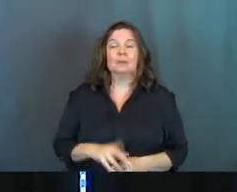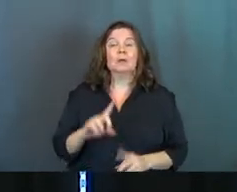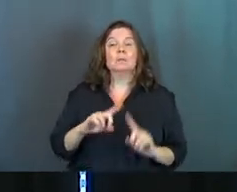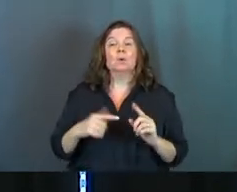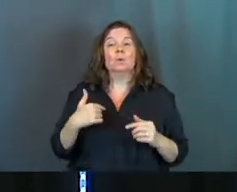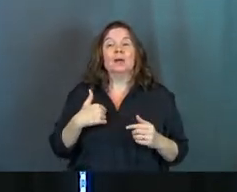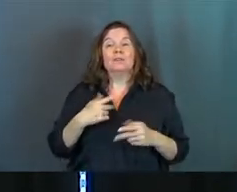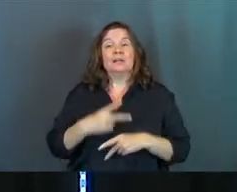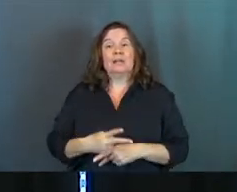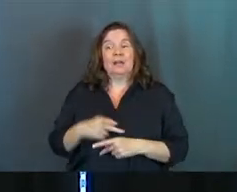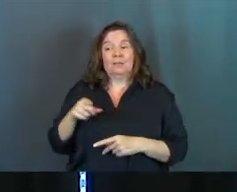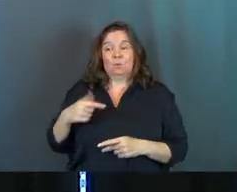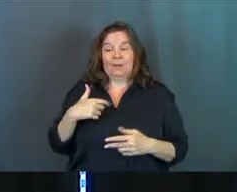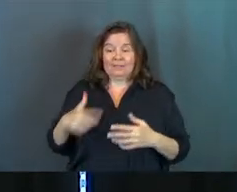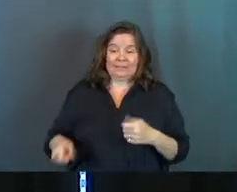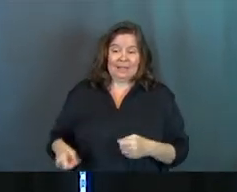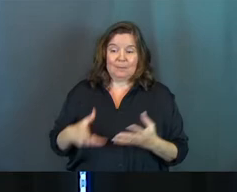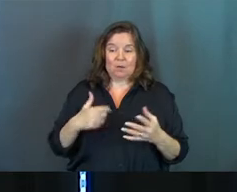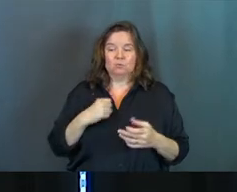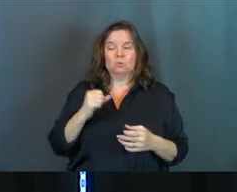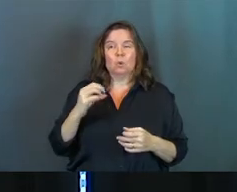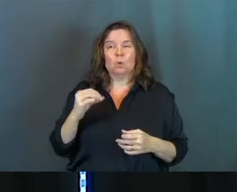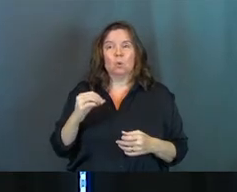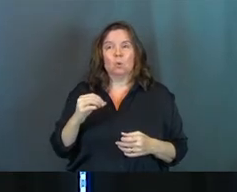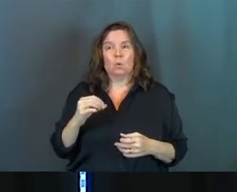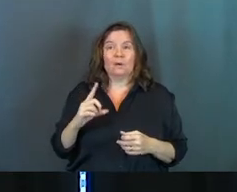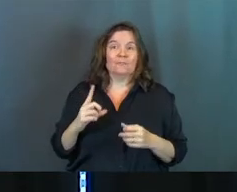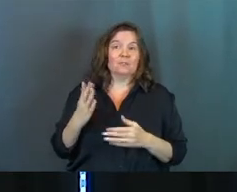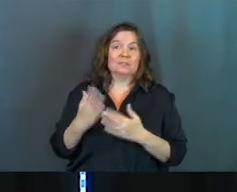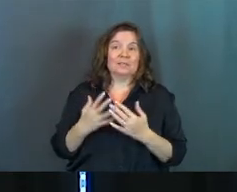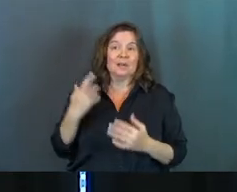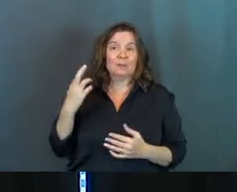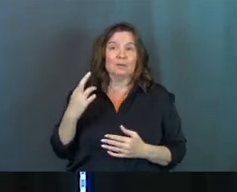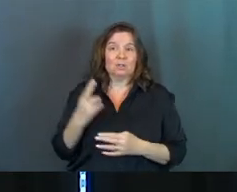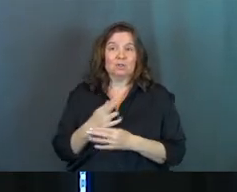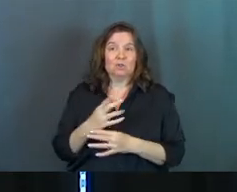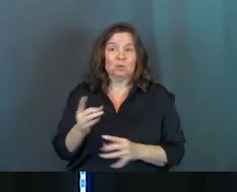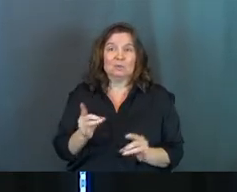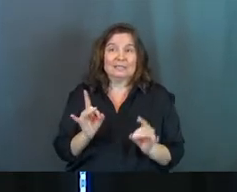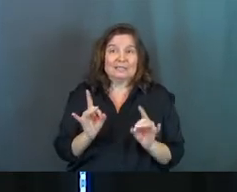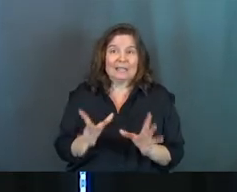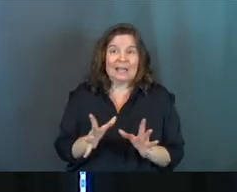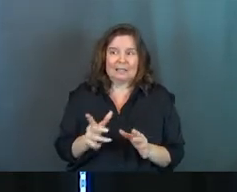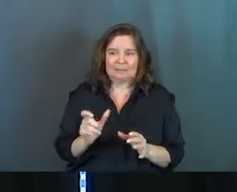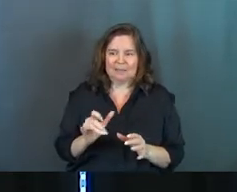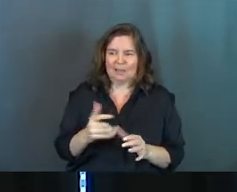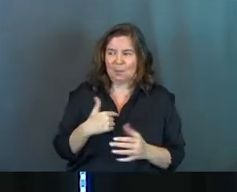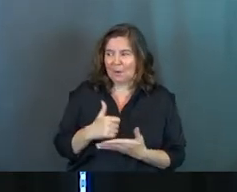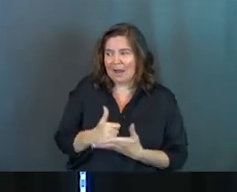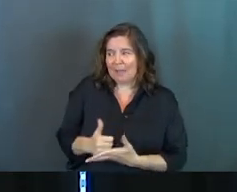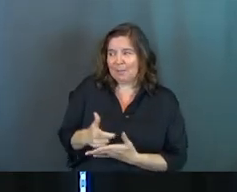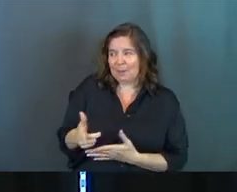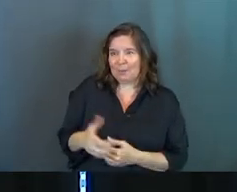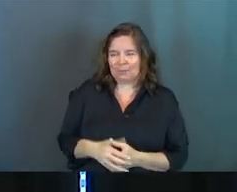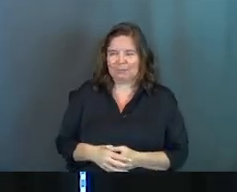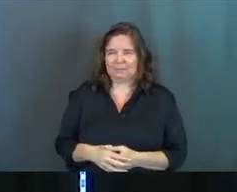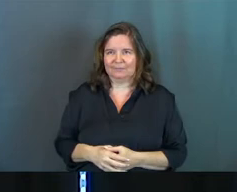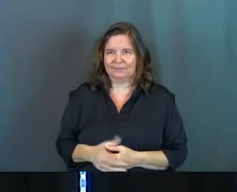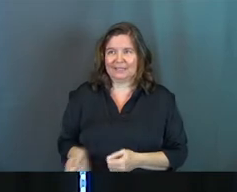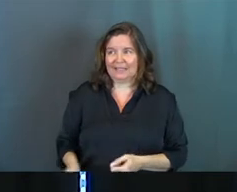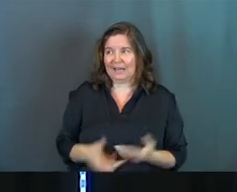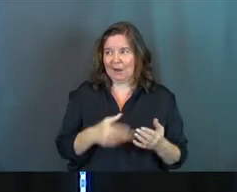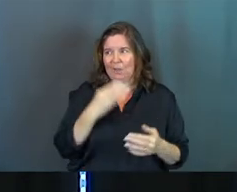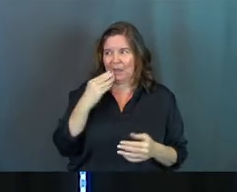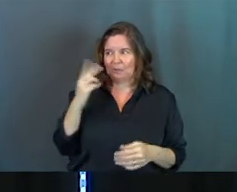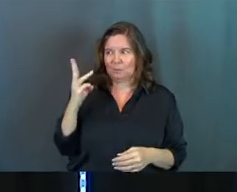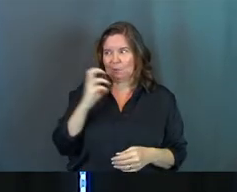But they're like, we got to take care of him. We got to get him out of there. And so they, they're like, for some reason, use hate to be like, we're helping you get out of